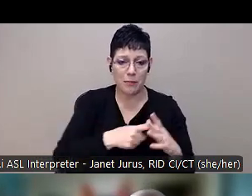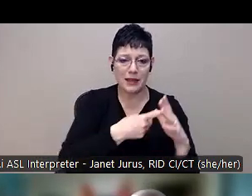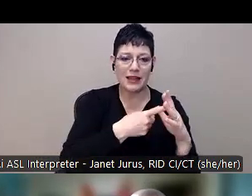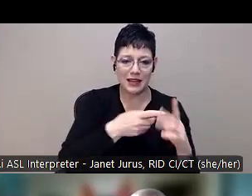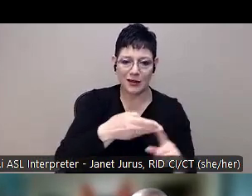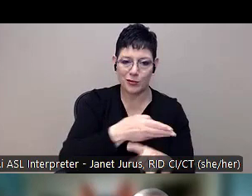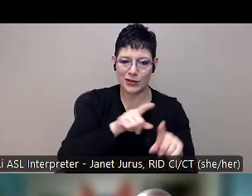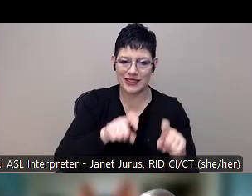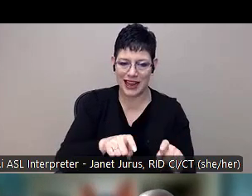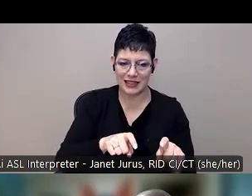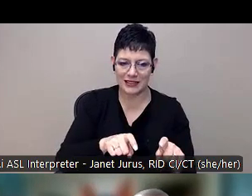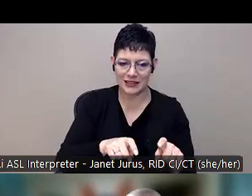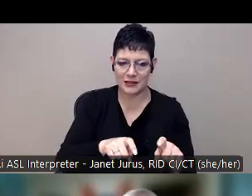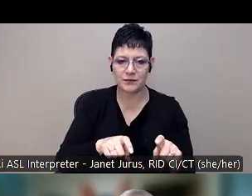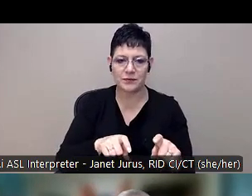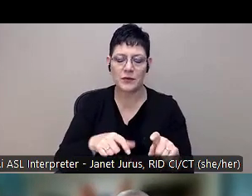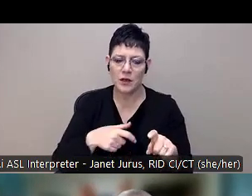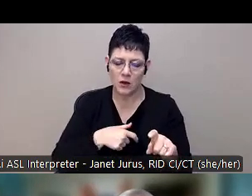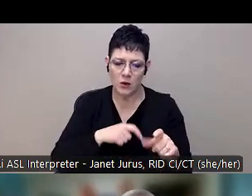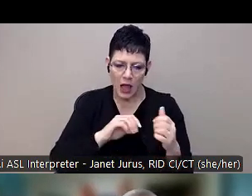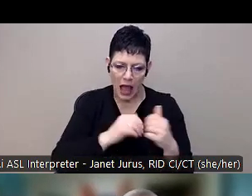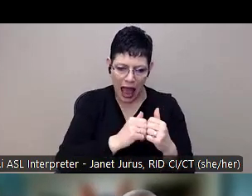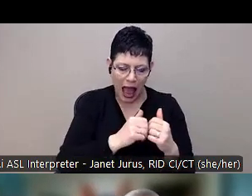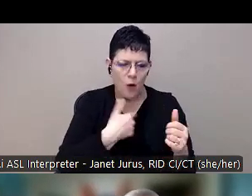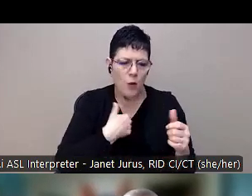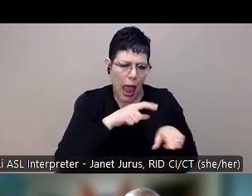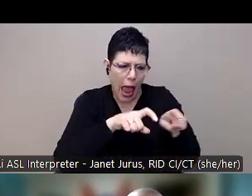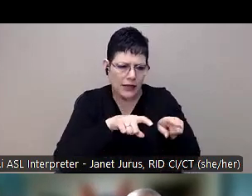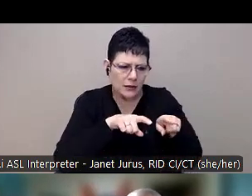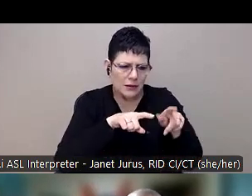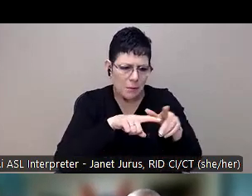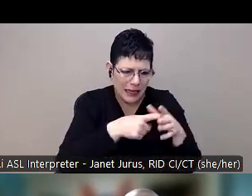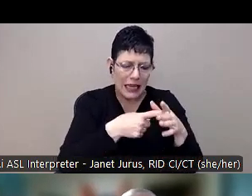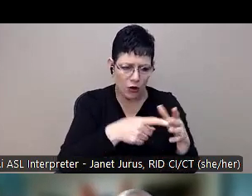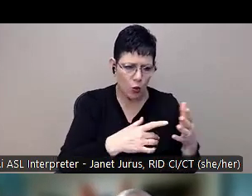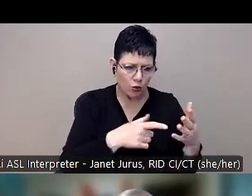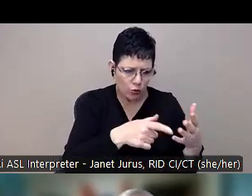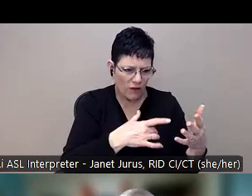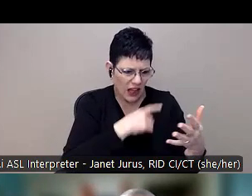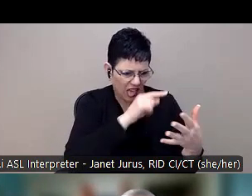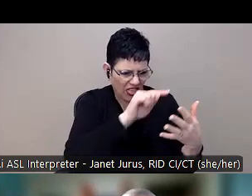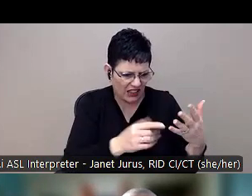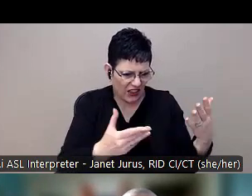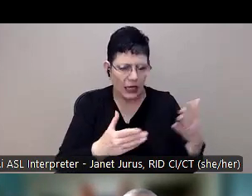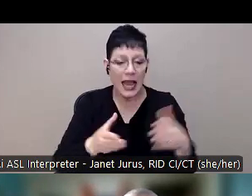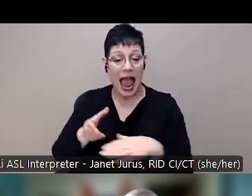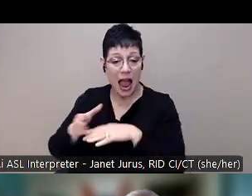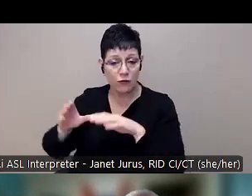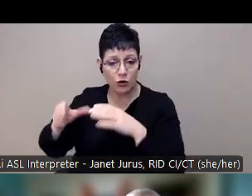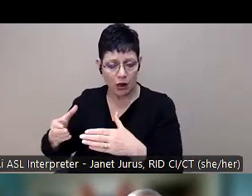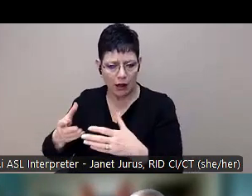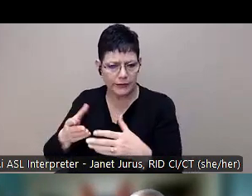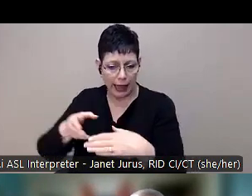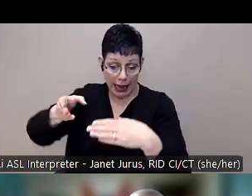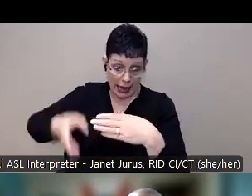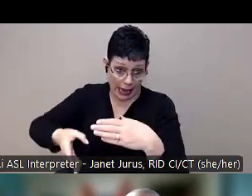-test. We ask them where they were when we start. We ask them where they are when we done, when we finish. And we have a 20% increase just giving these kids a